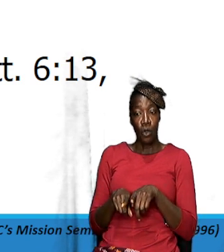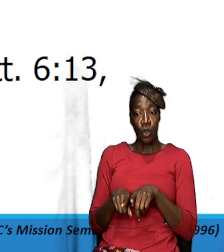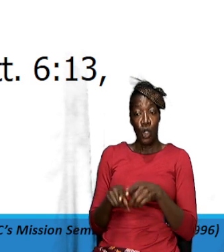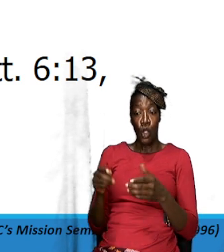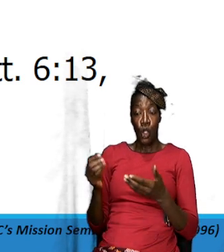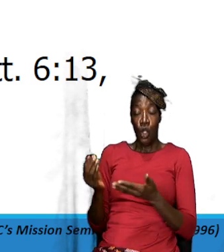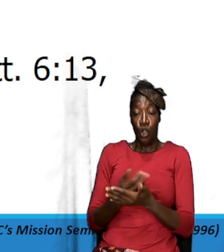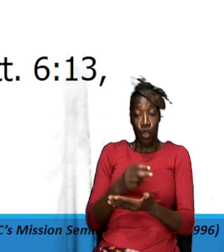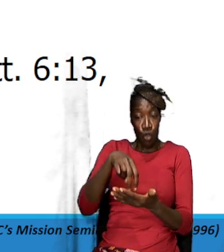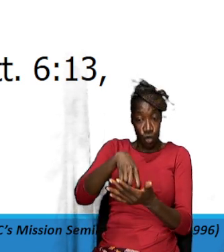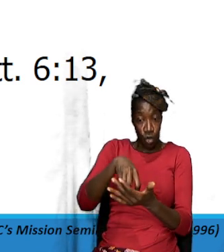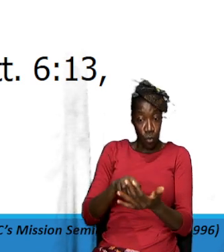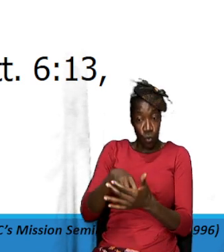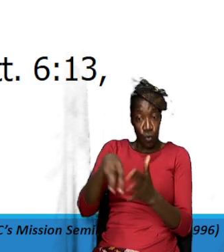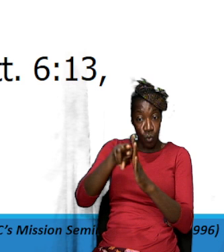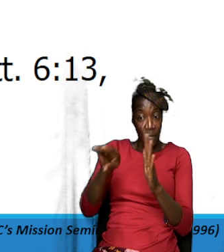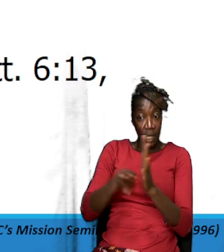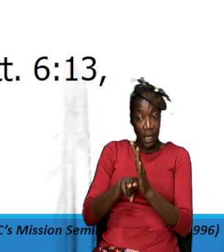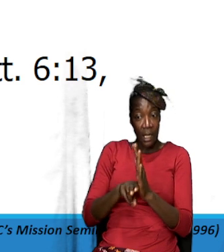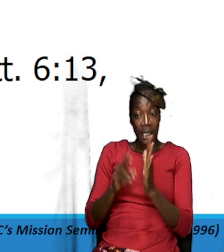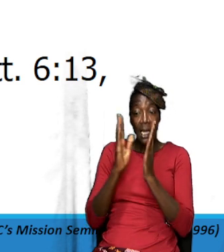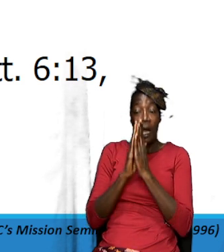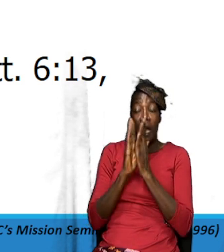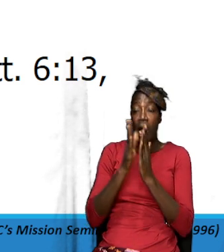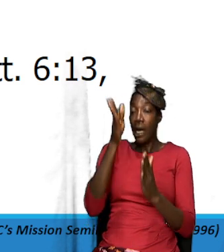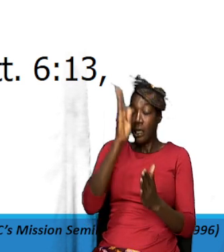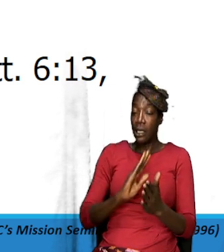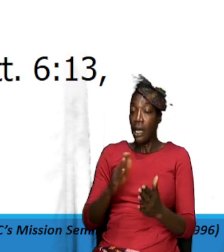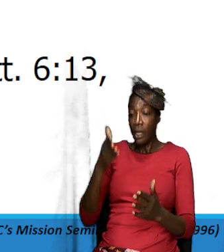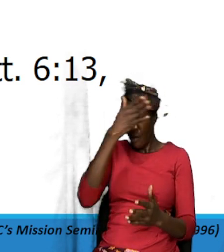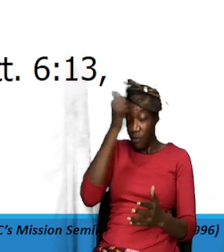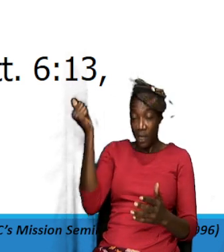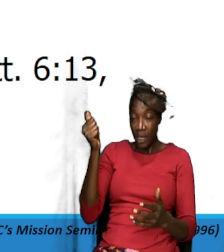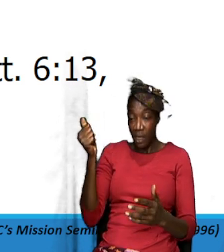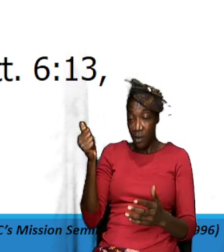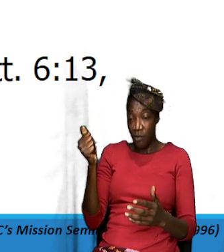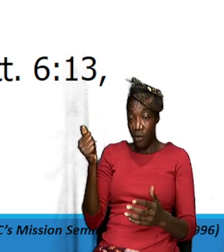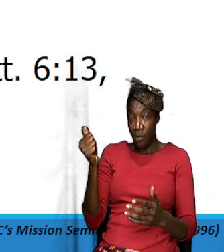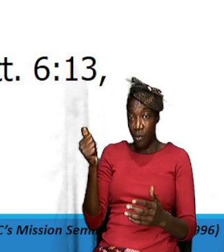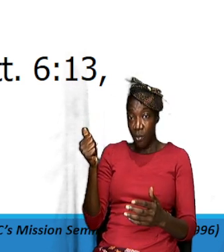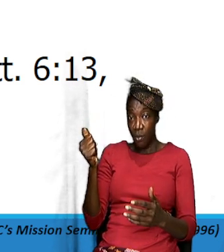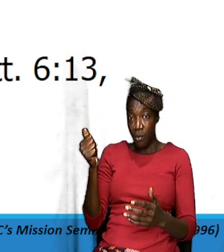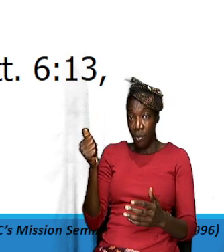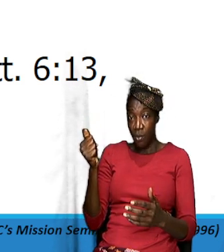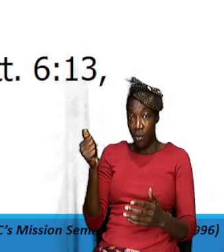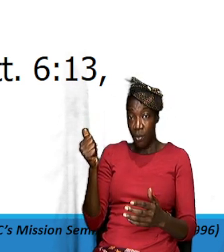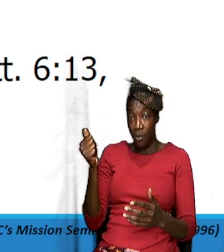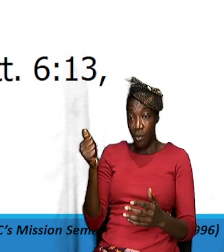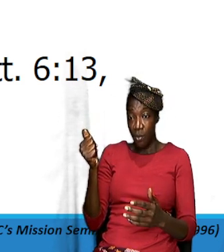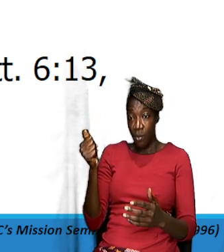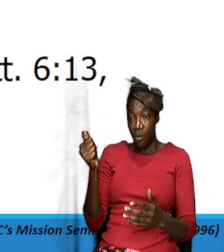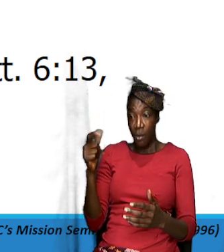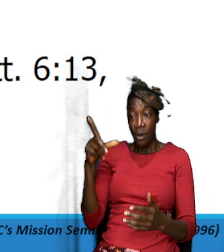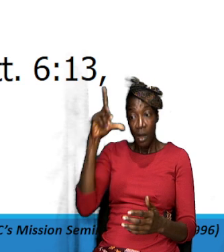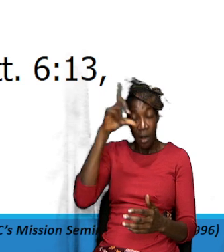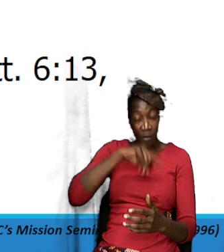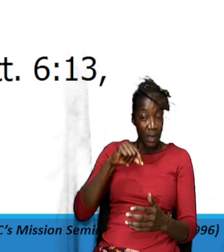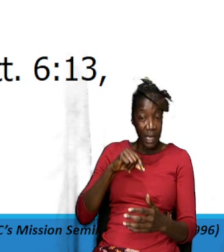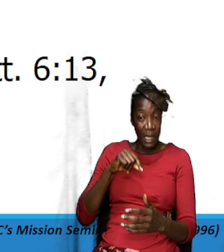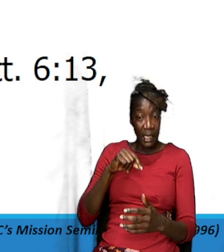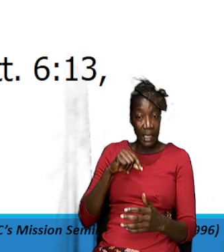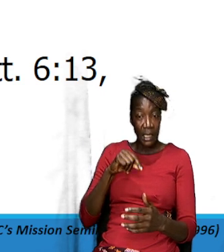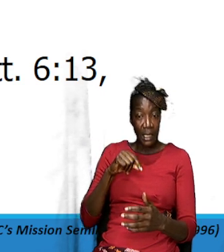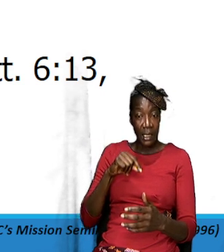have you know you ask God to forgive you of them you ask God to forgive you of lying but then